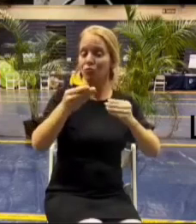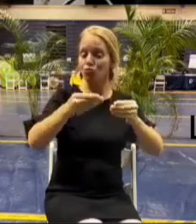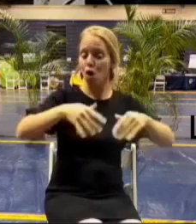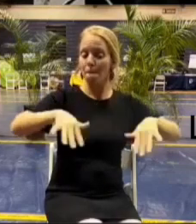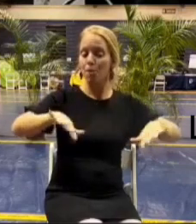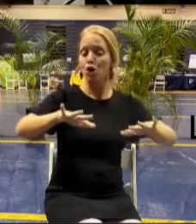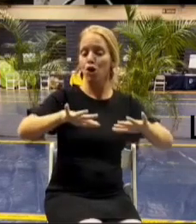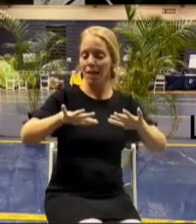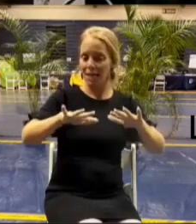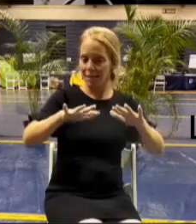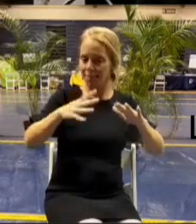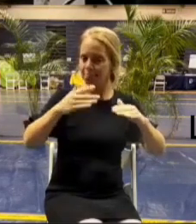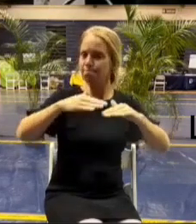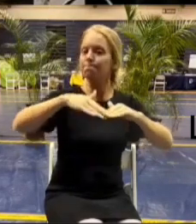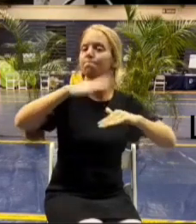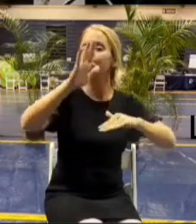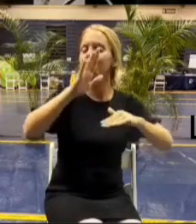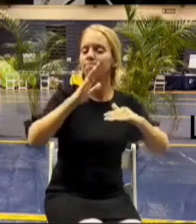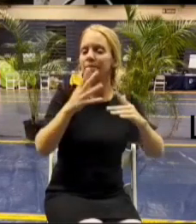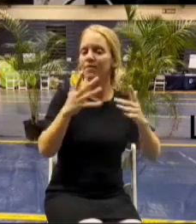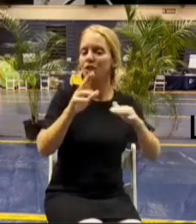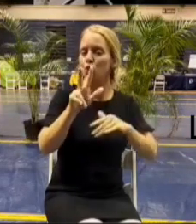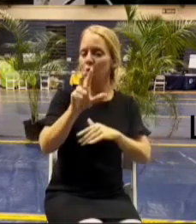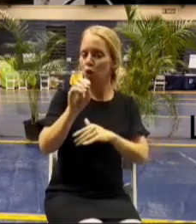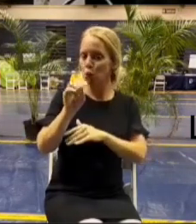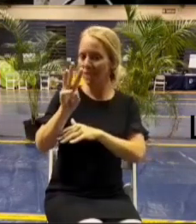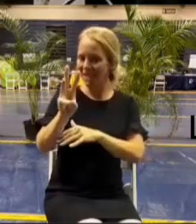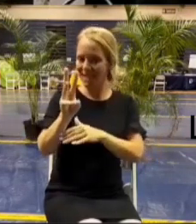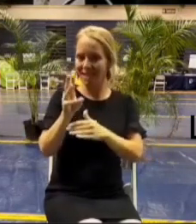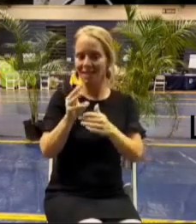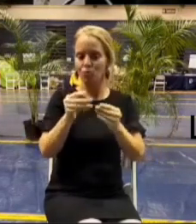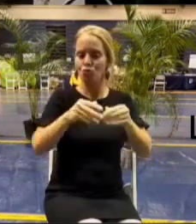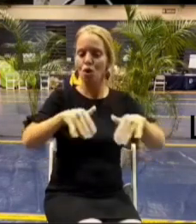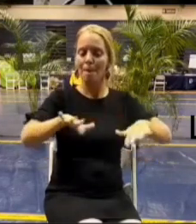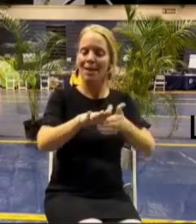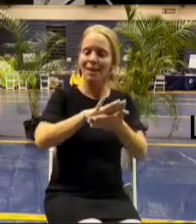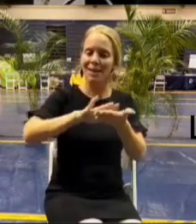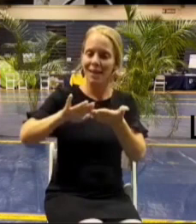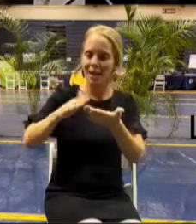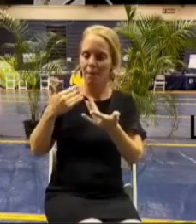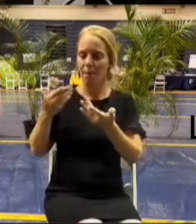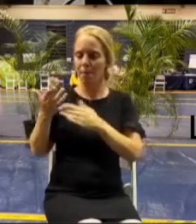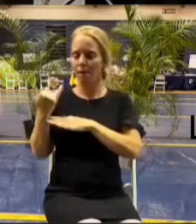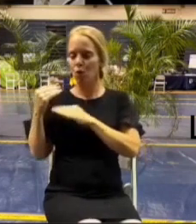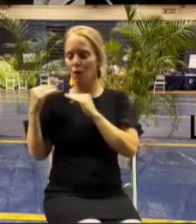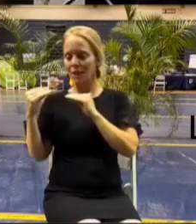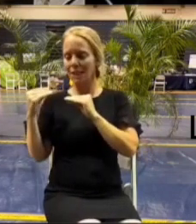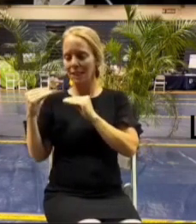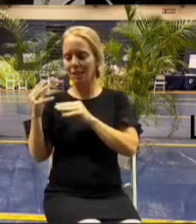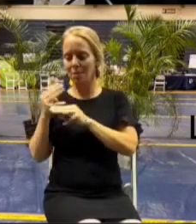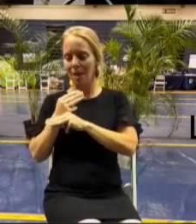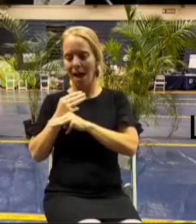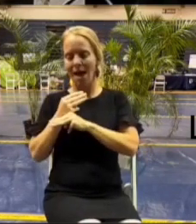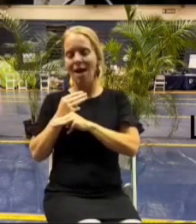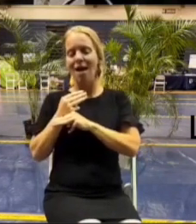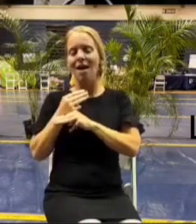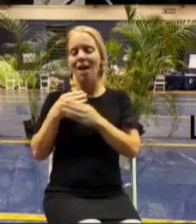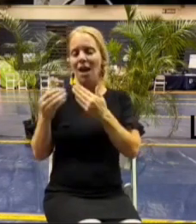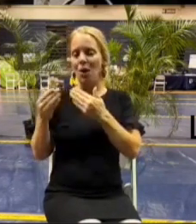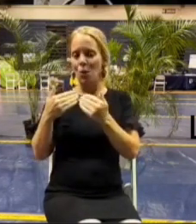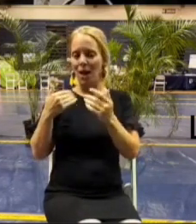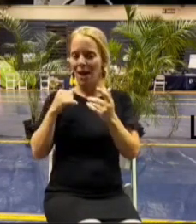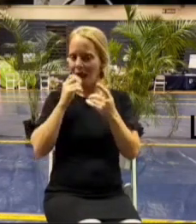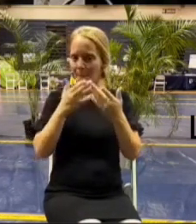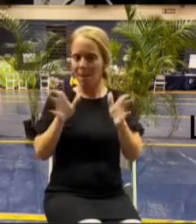property mark um i i used to teach math but i'm not gonna do math in public but that's somewhere